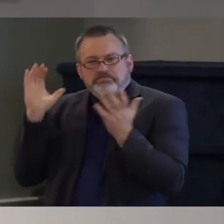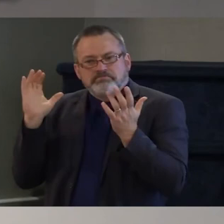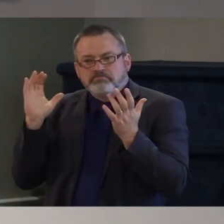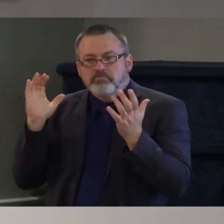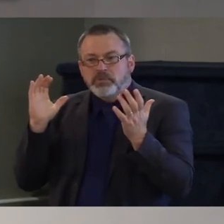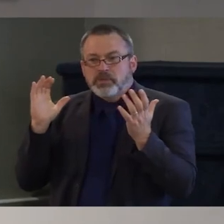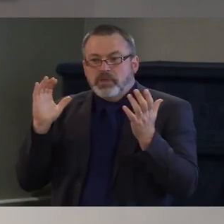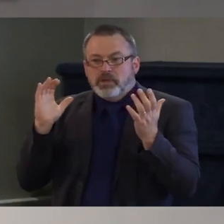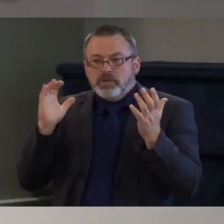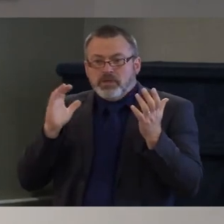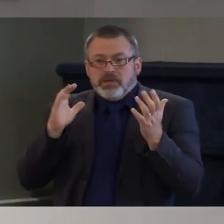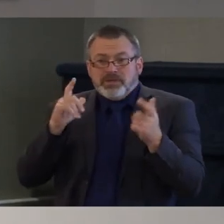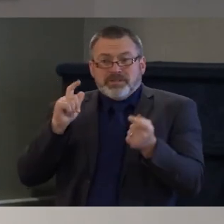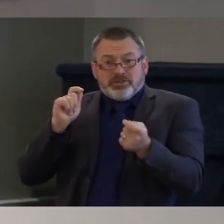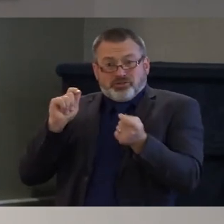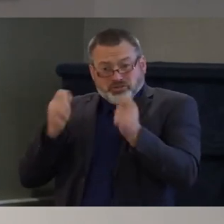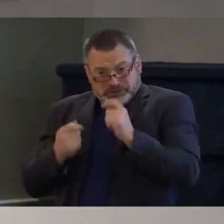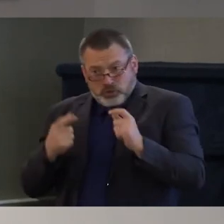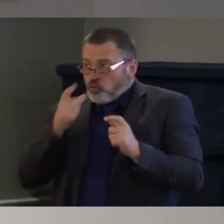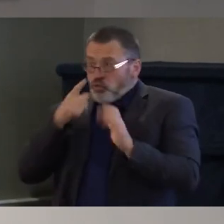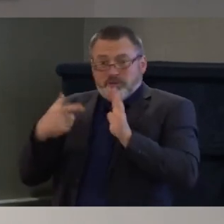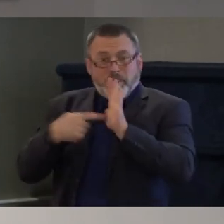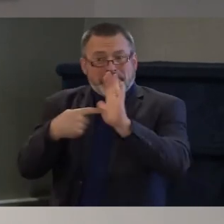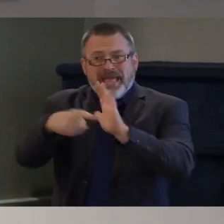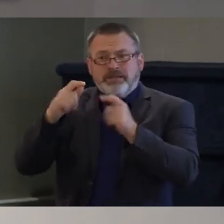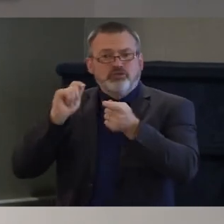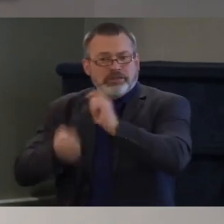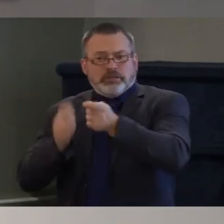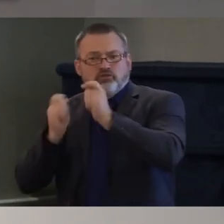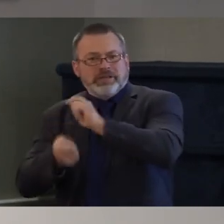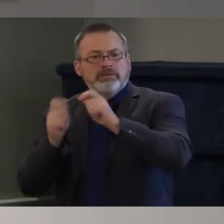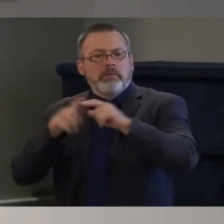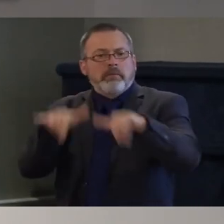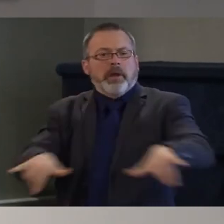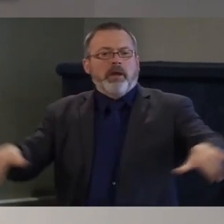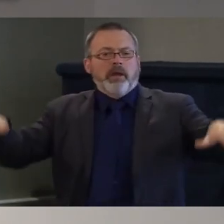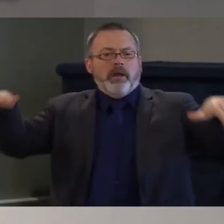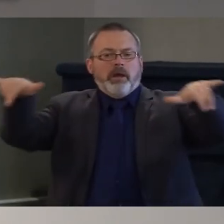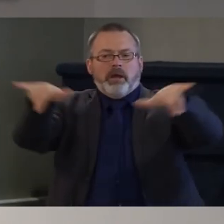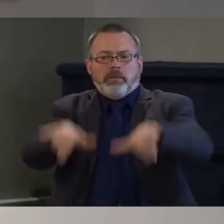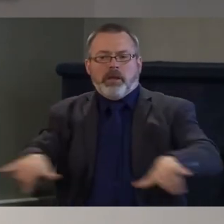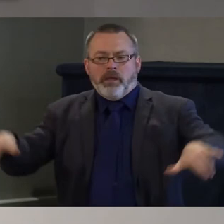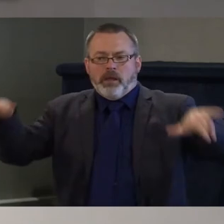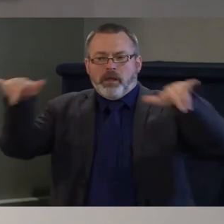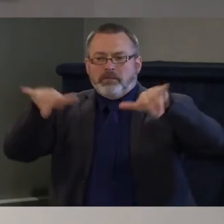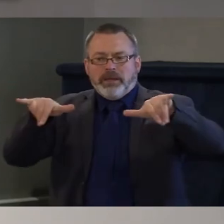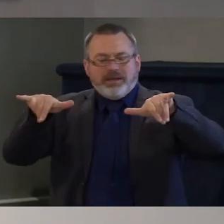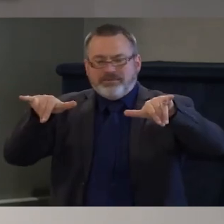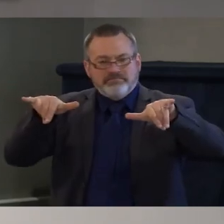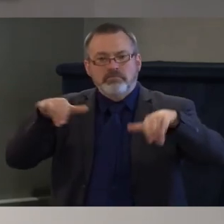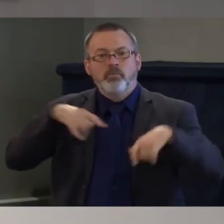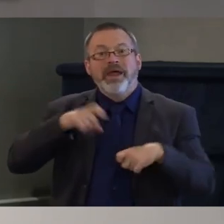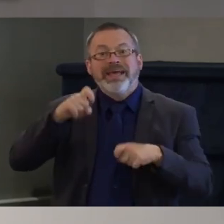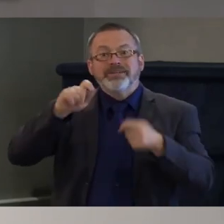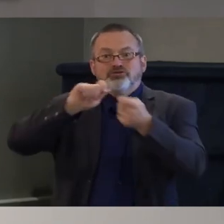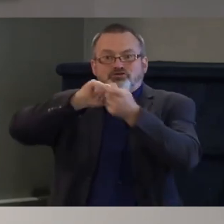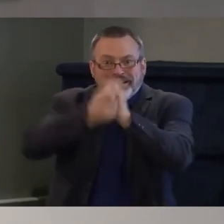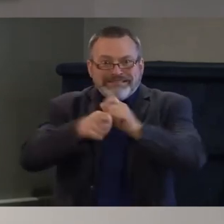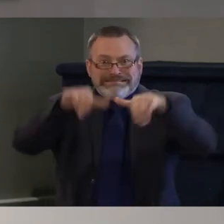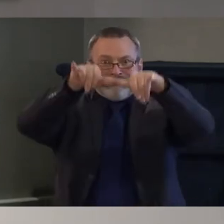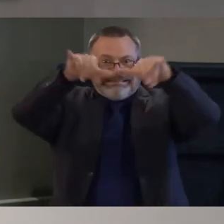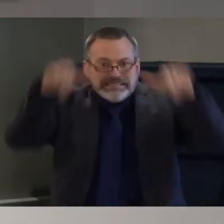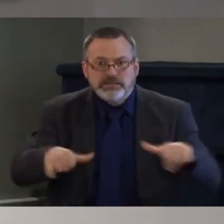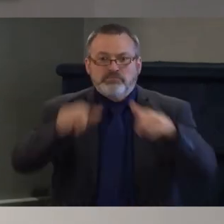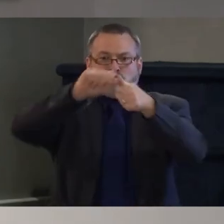players but it's the time to change the rules of the game then i want you to look at me as a marine who risked his life both for this country but